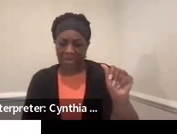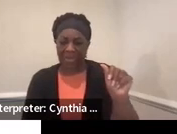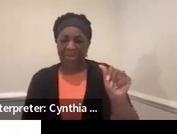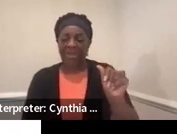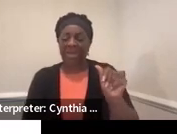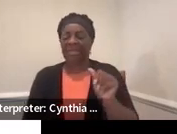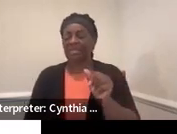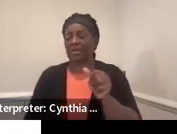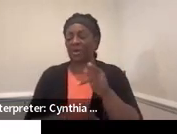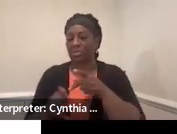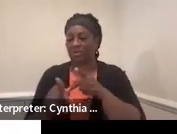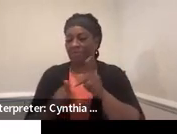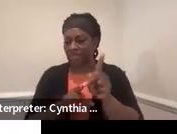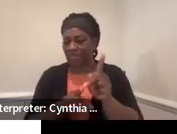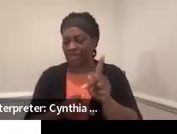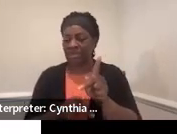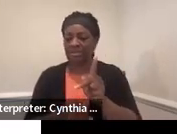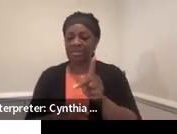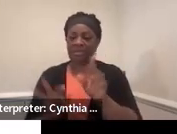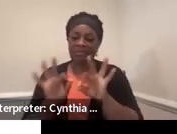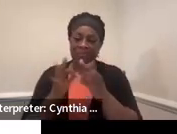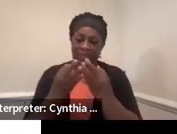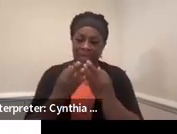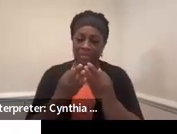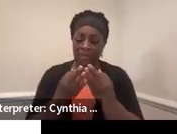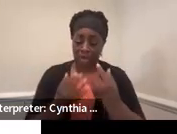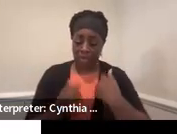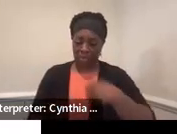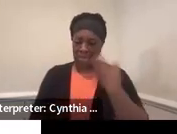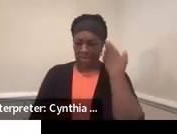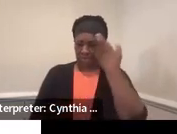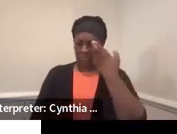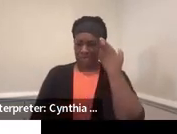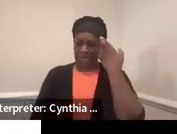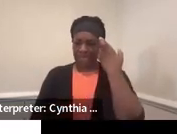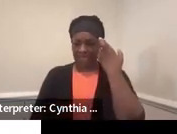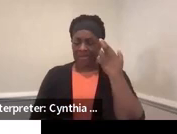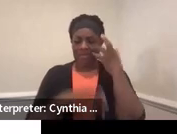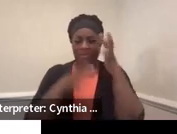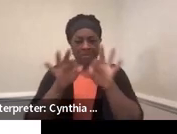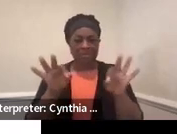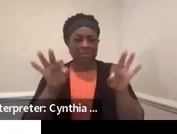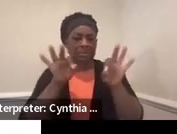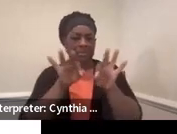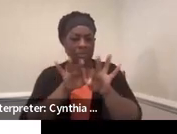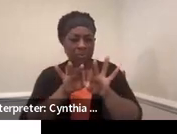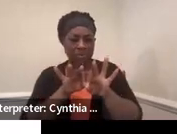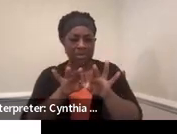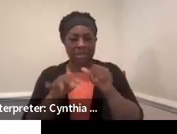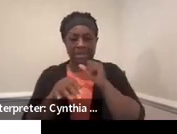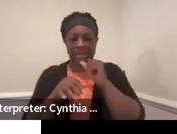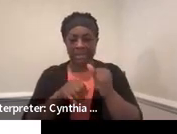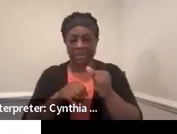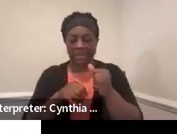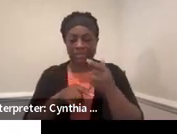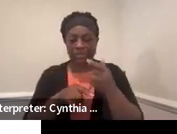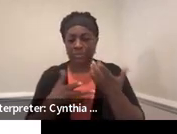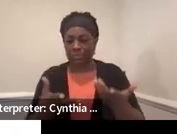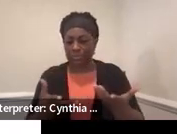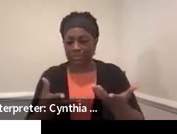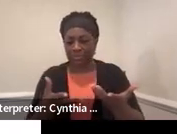professionals. We have to realize that it is important not to keep our kid in